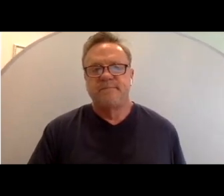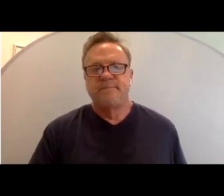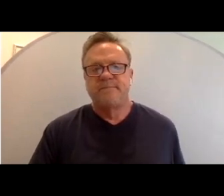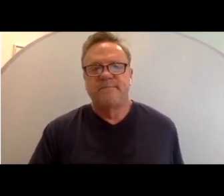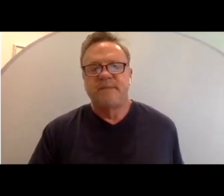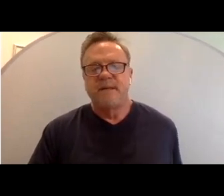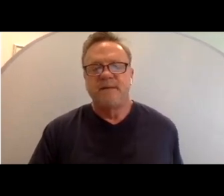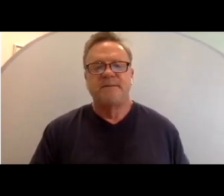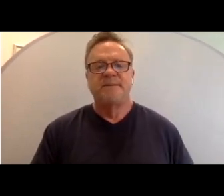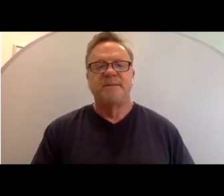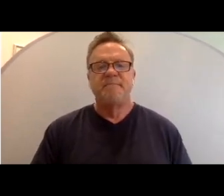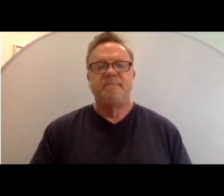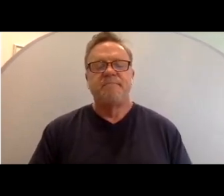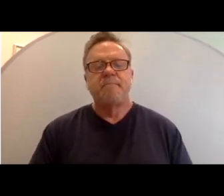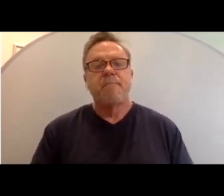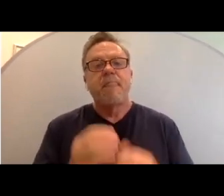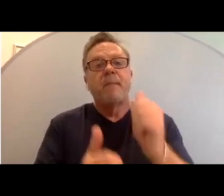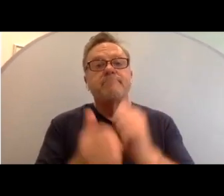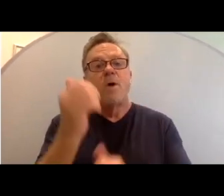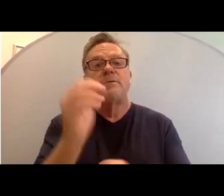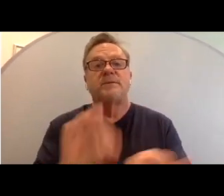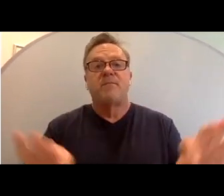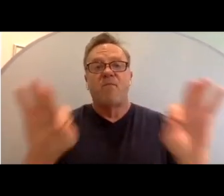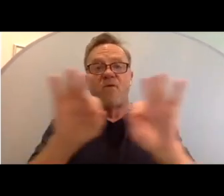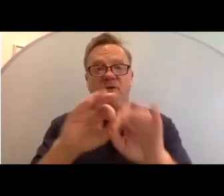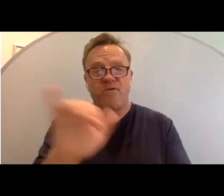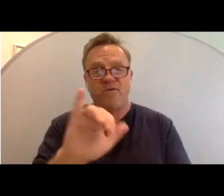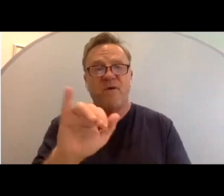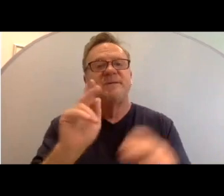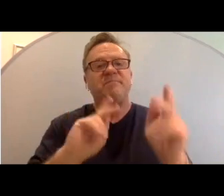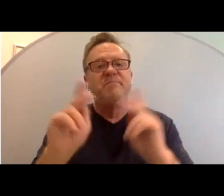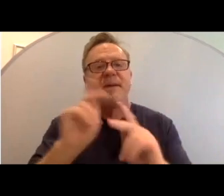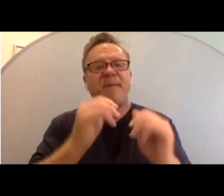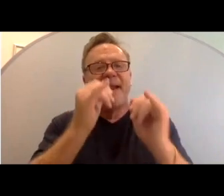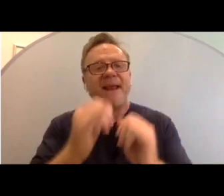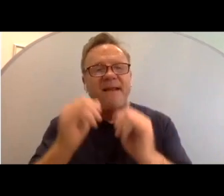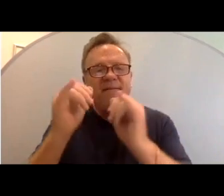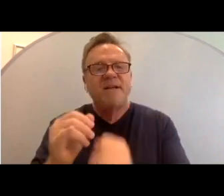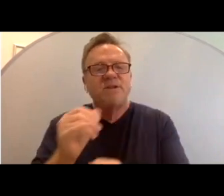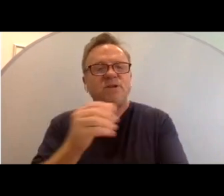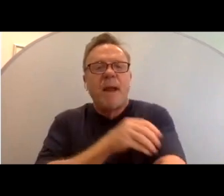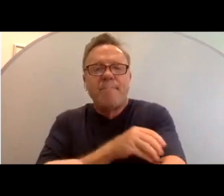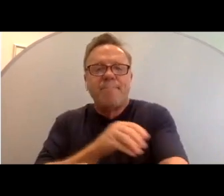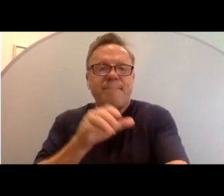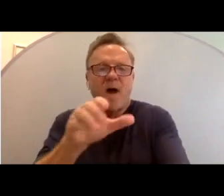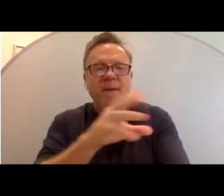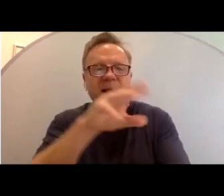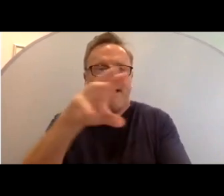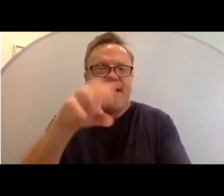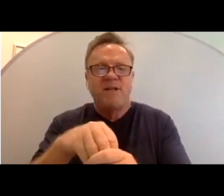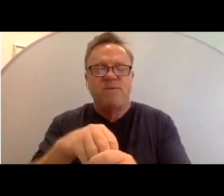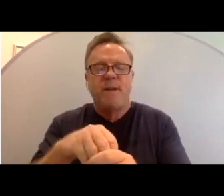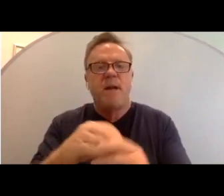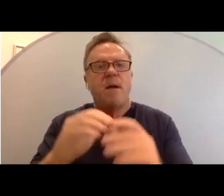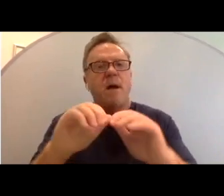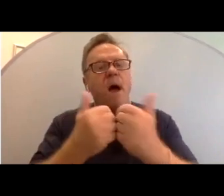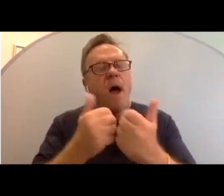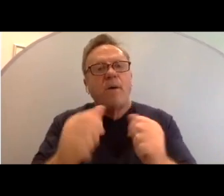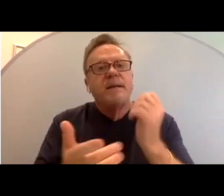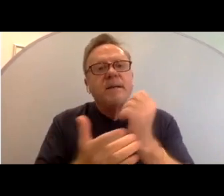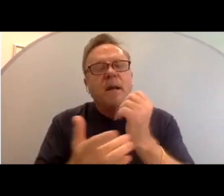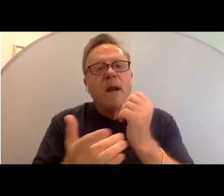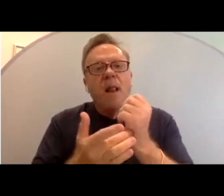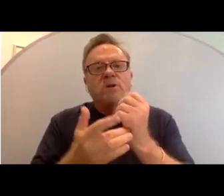But most importantly, too, is people's individual empowerment and engagement. How can technologies